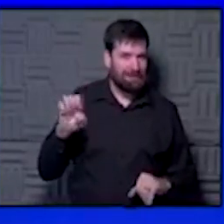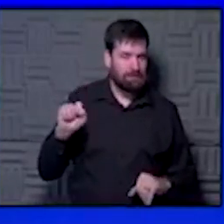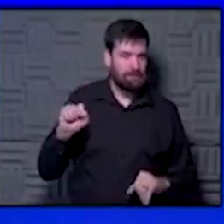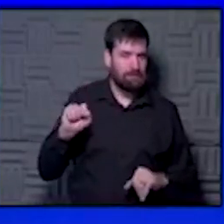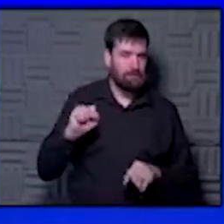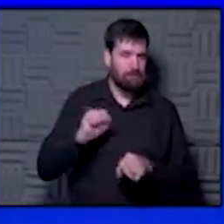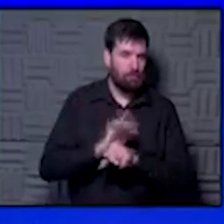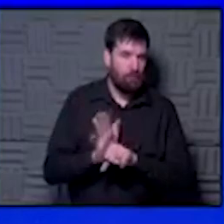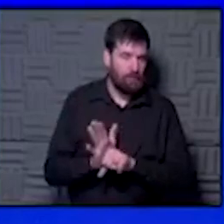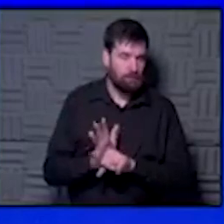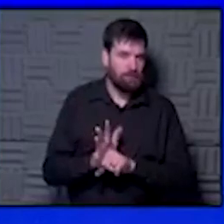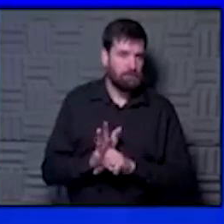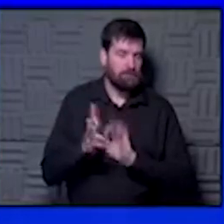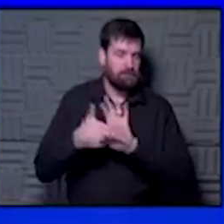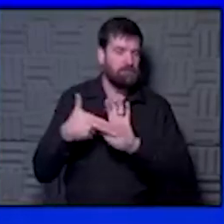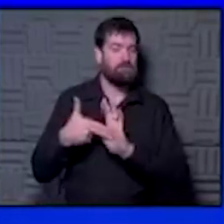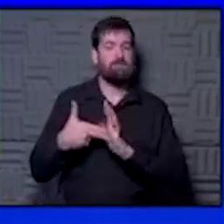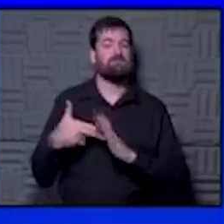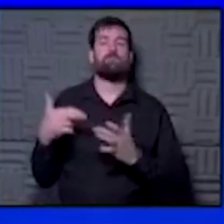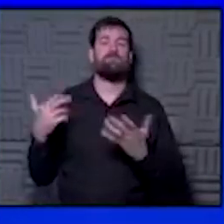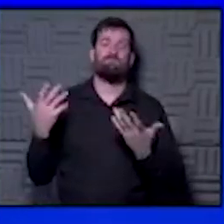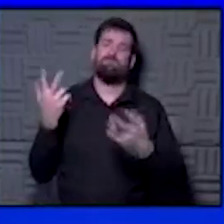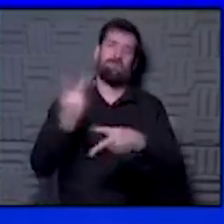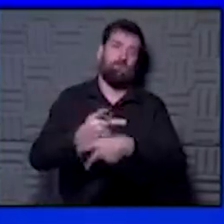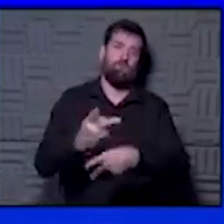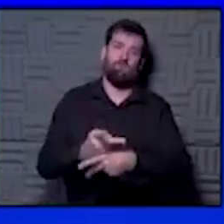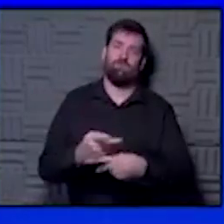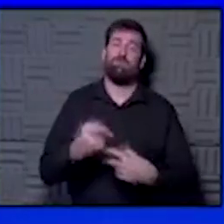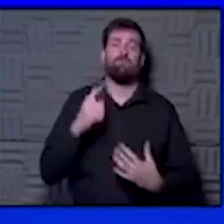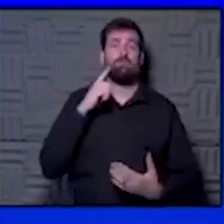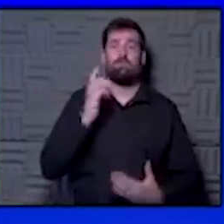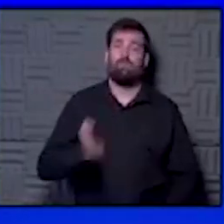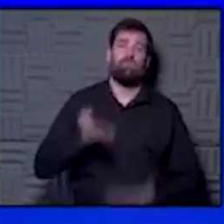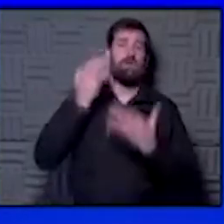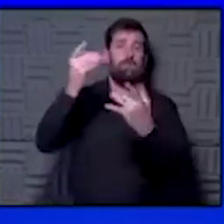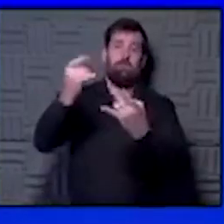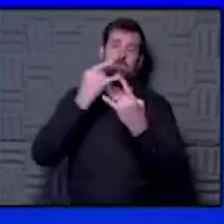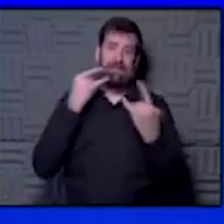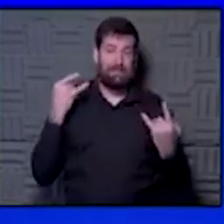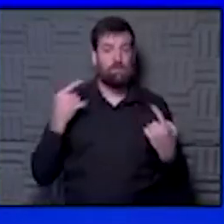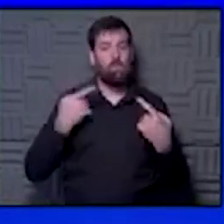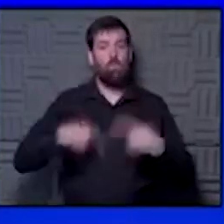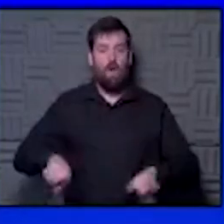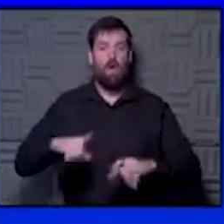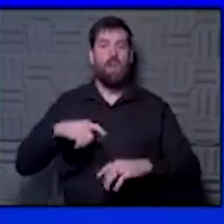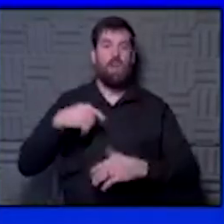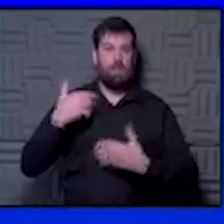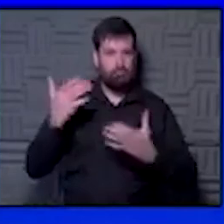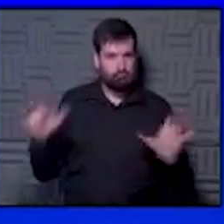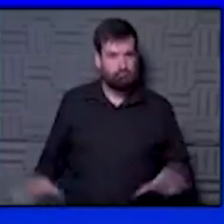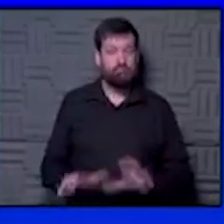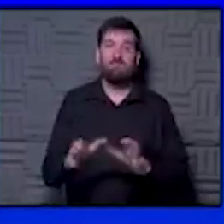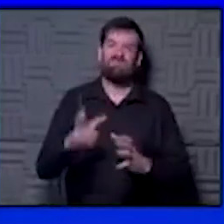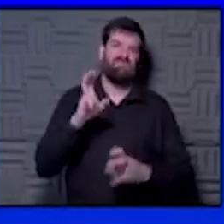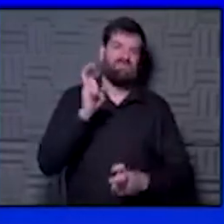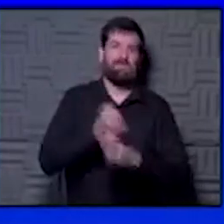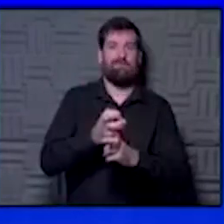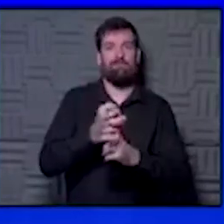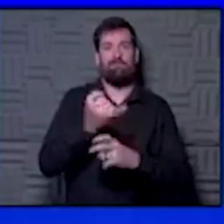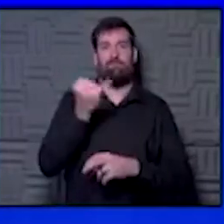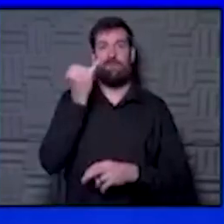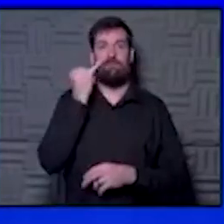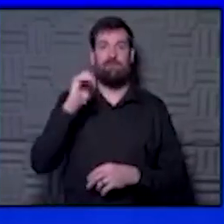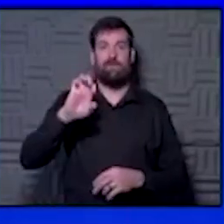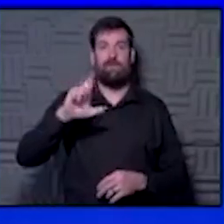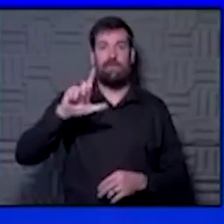even with those protocols, just be careful. I would certainly recommend wearing a mask while doing it. It is obviously difficult if you're doing